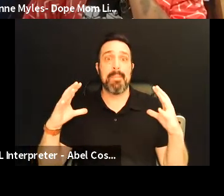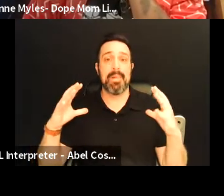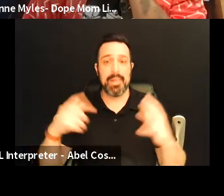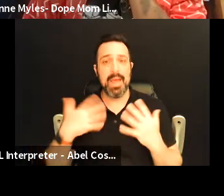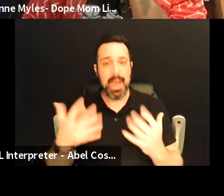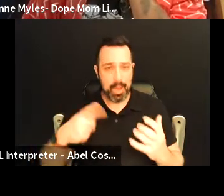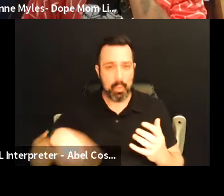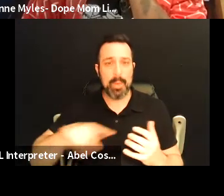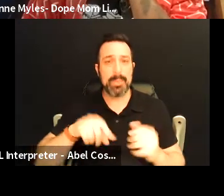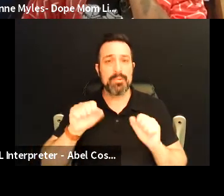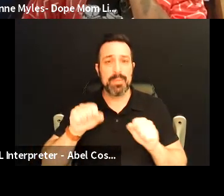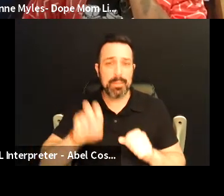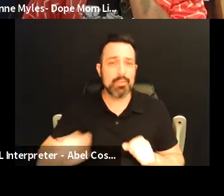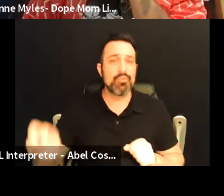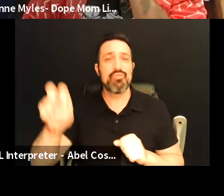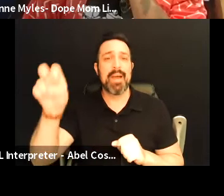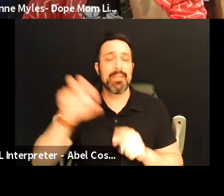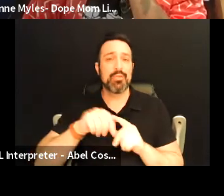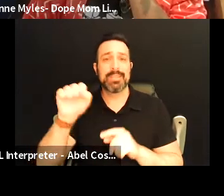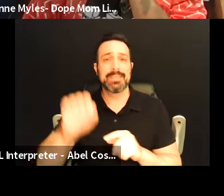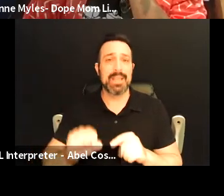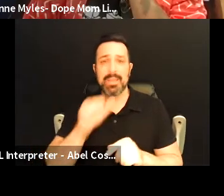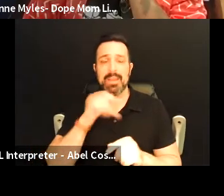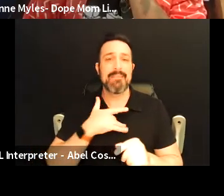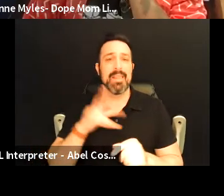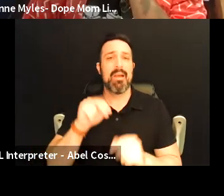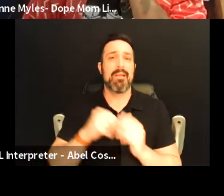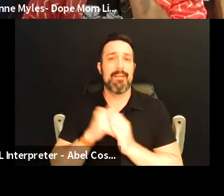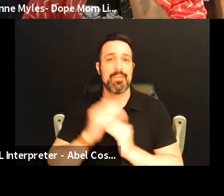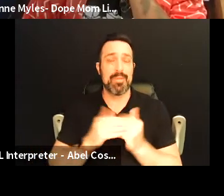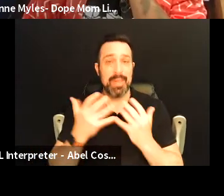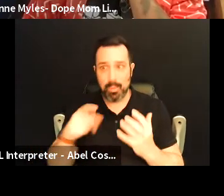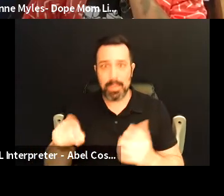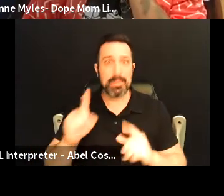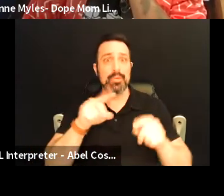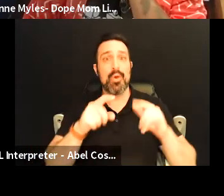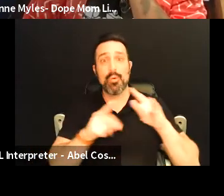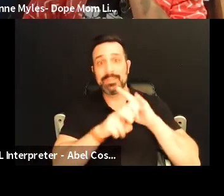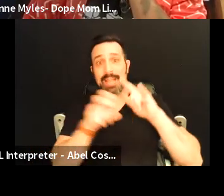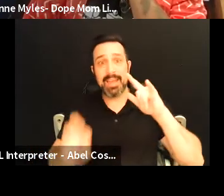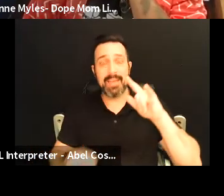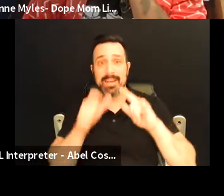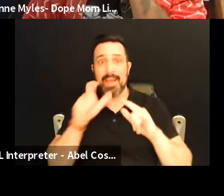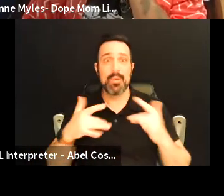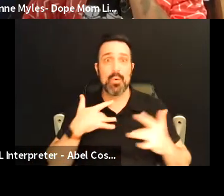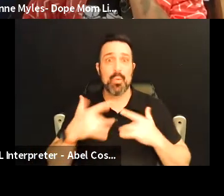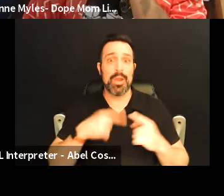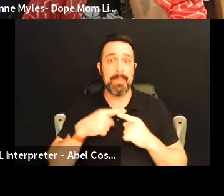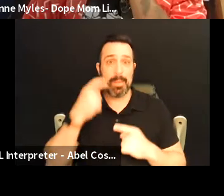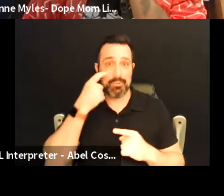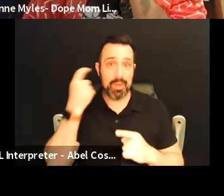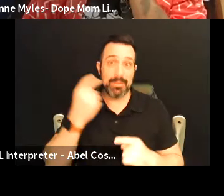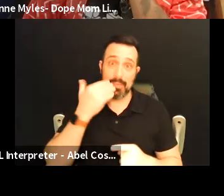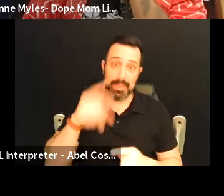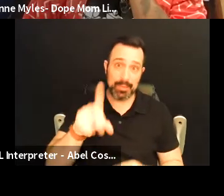I want them to be able to travel to the south and not feel uncomfortable I want them to be able to go skydiving and not have to worry about the trauma so thank you